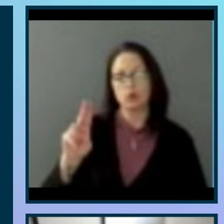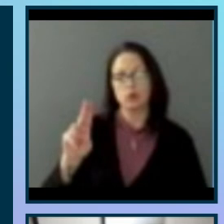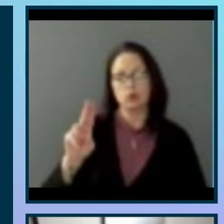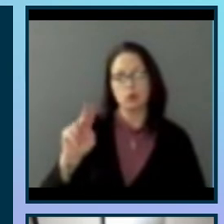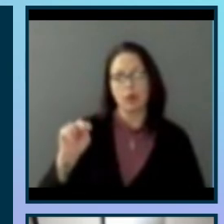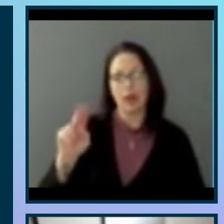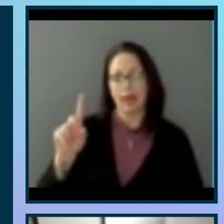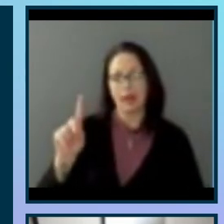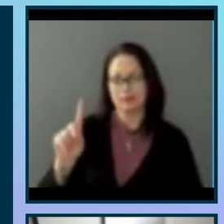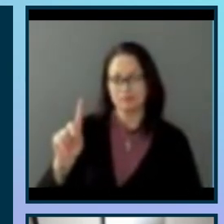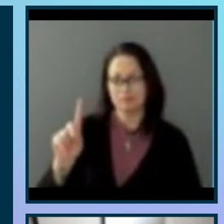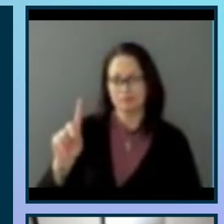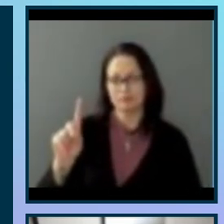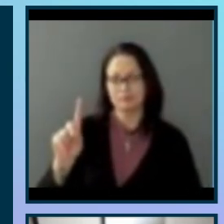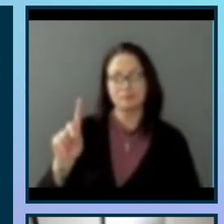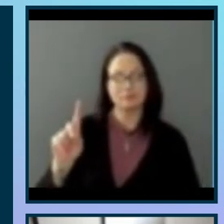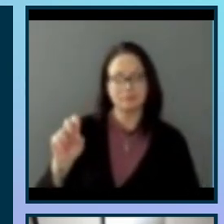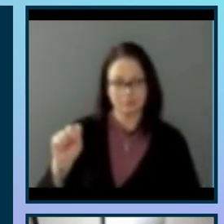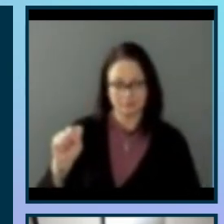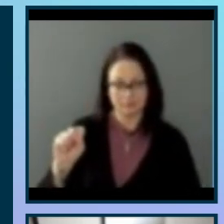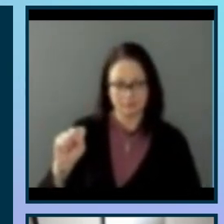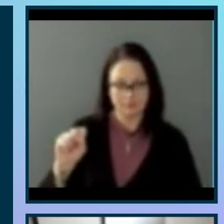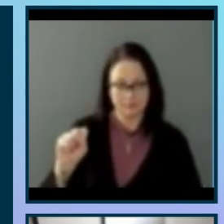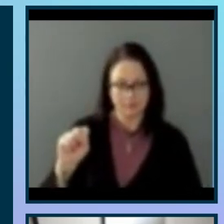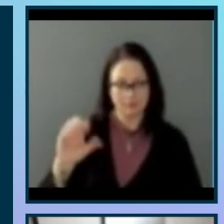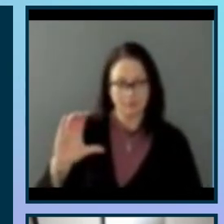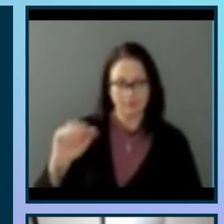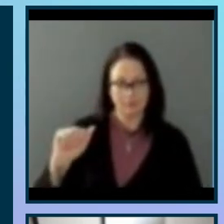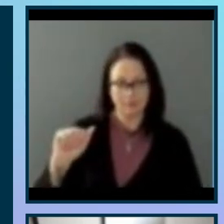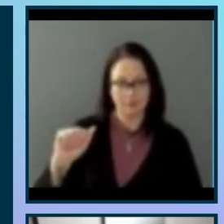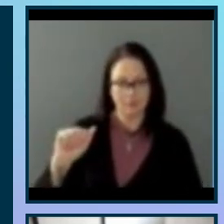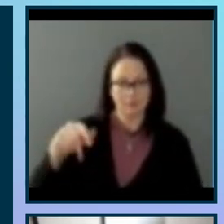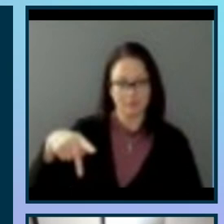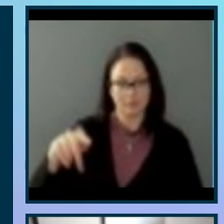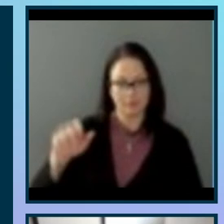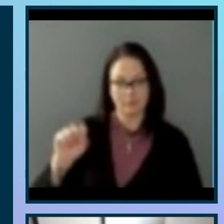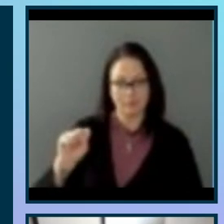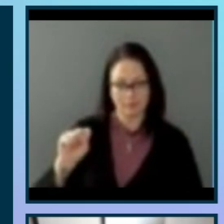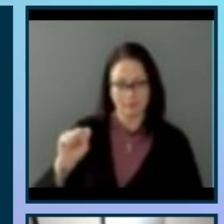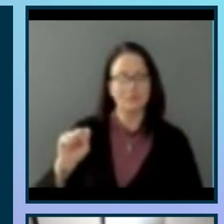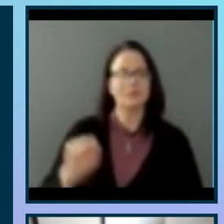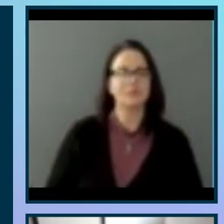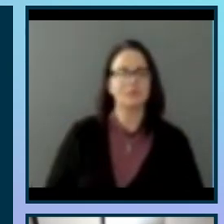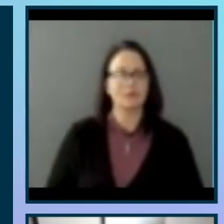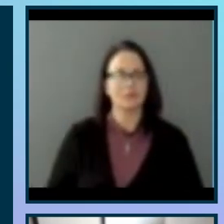-U-N-D-S-C-A-P-E-S.